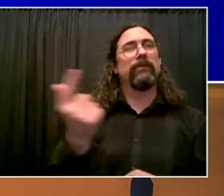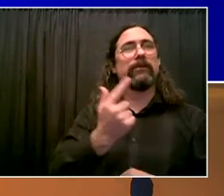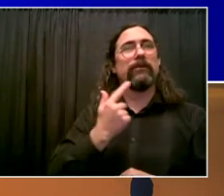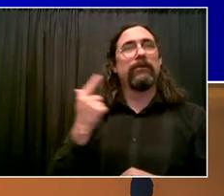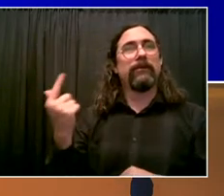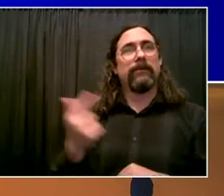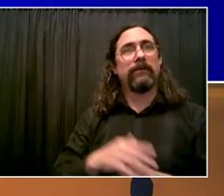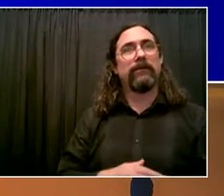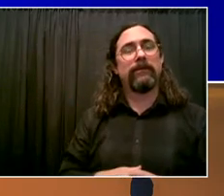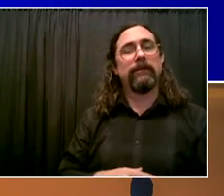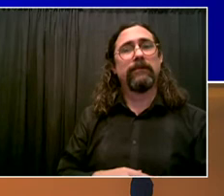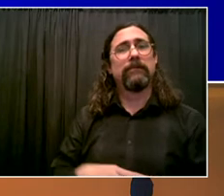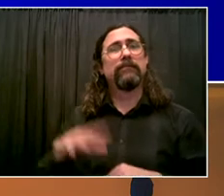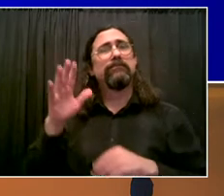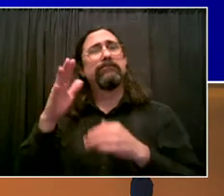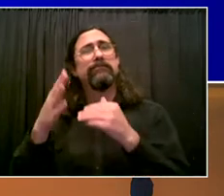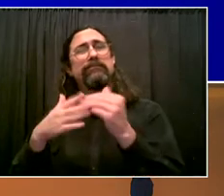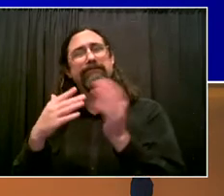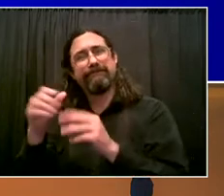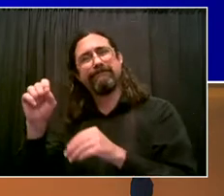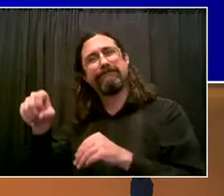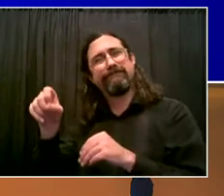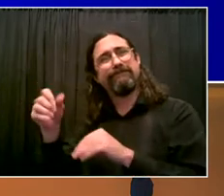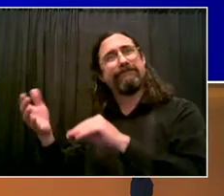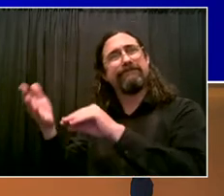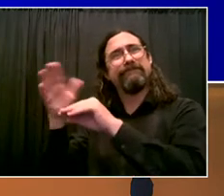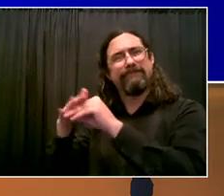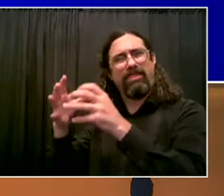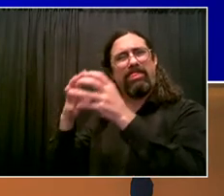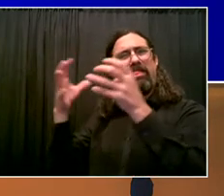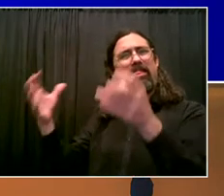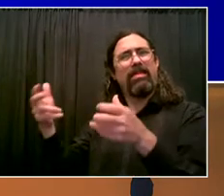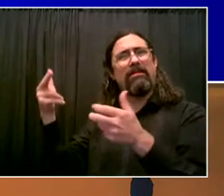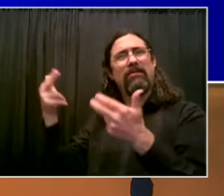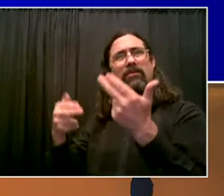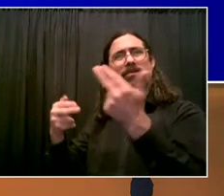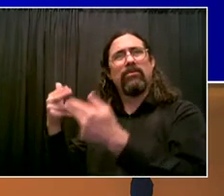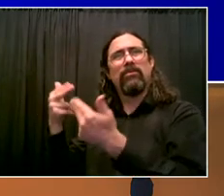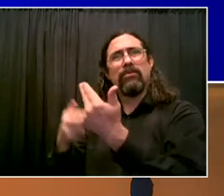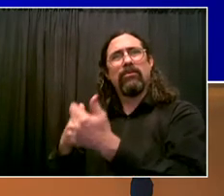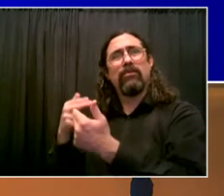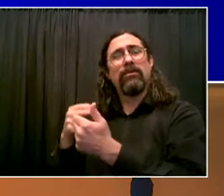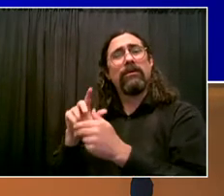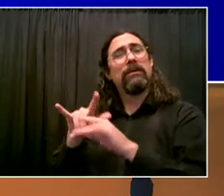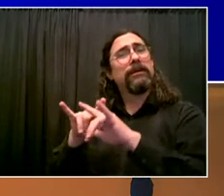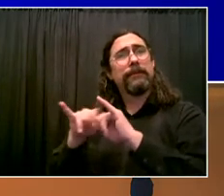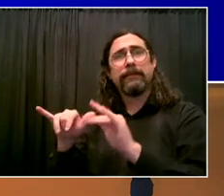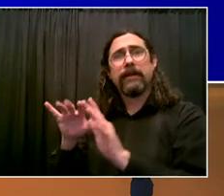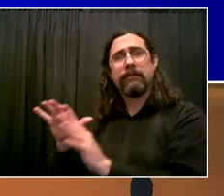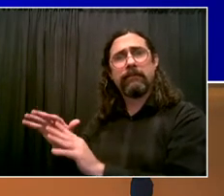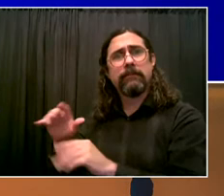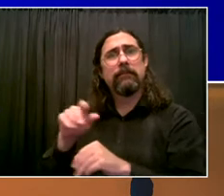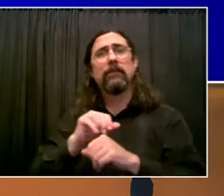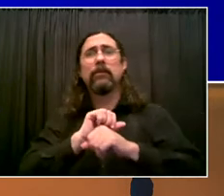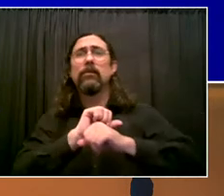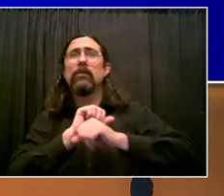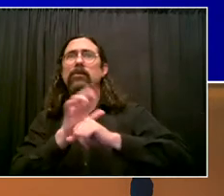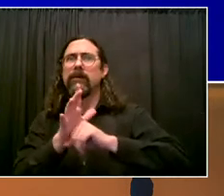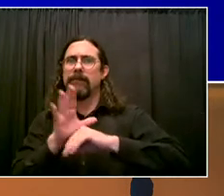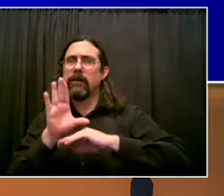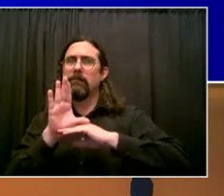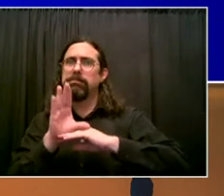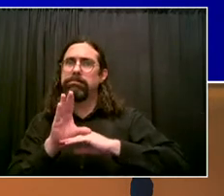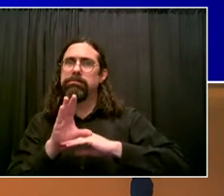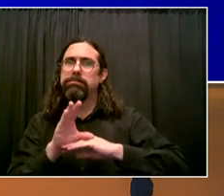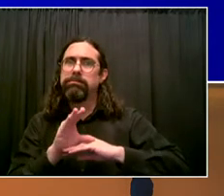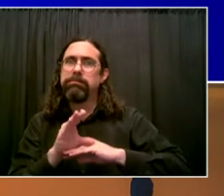the city this weekend, so many people out, so many people engaging again, feeling more freedom because we've been fighting back COVID.